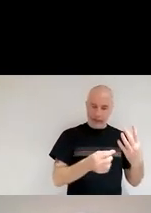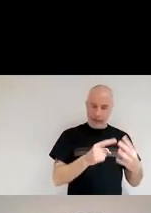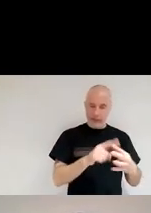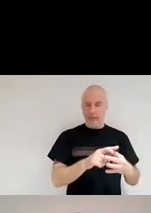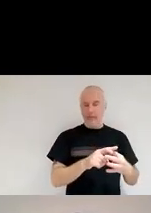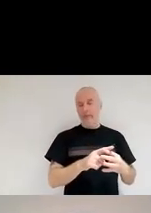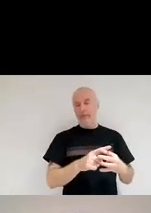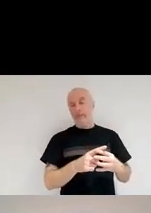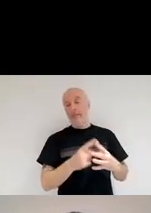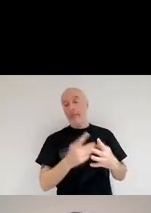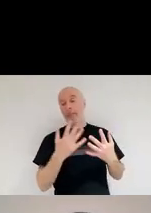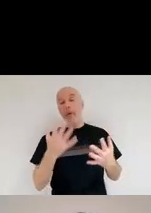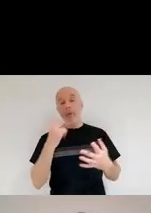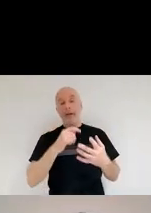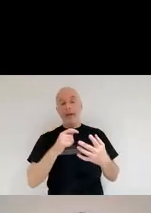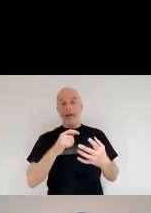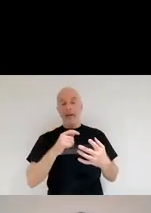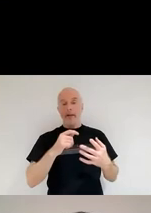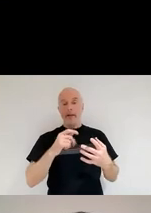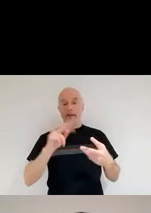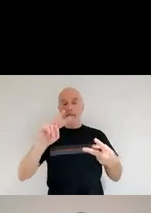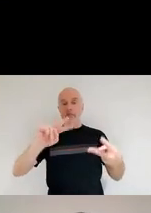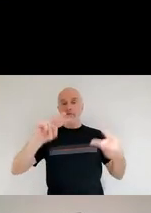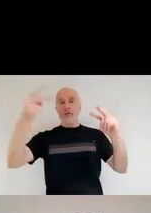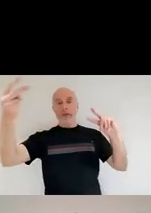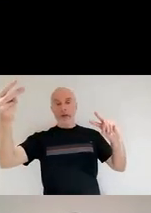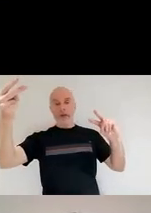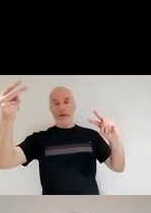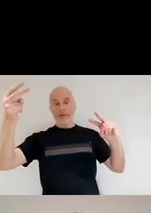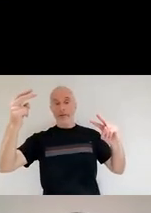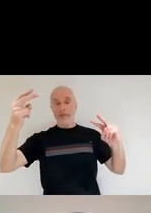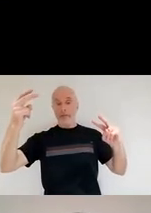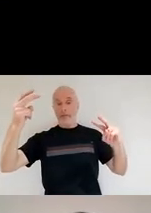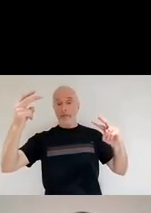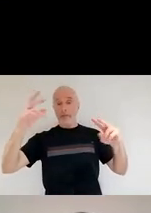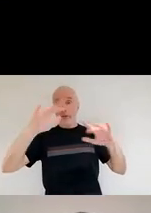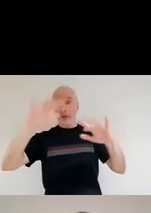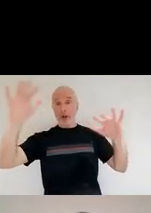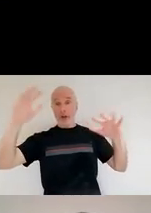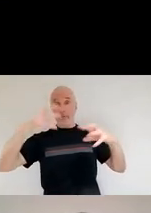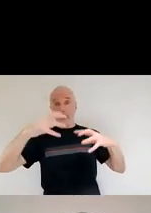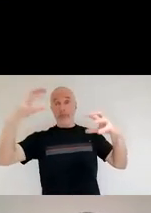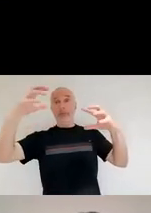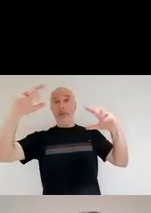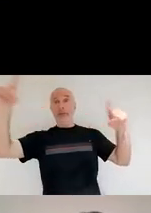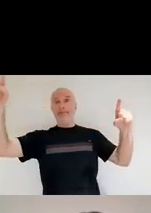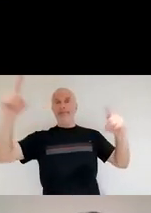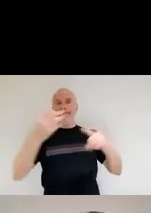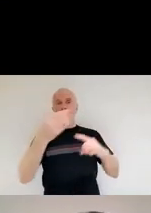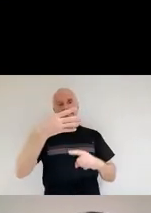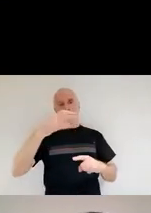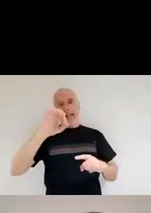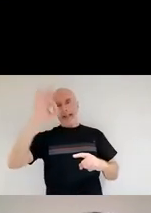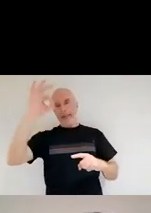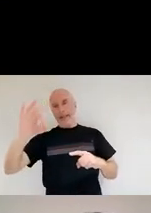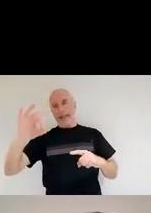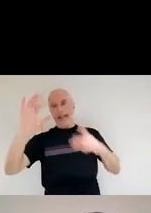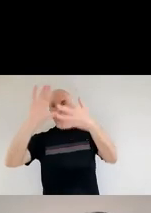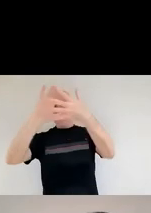reverse shock, most of those, more than 90 percent of those get destroyed. And we are left with basically